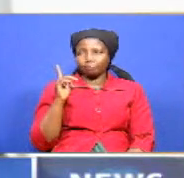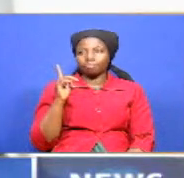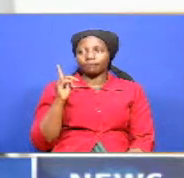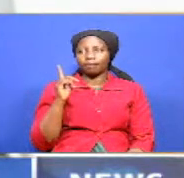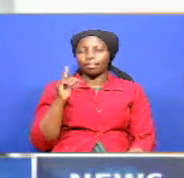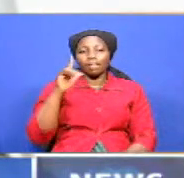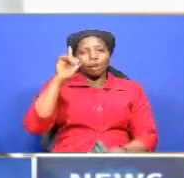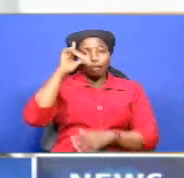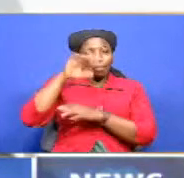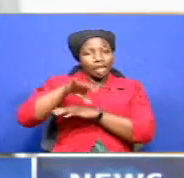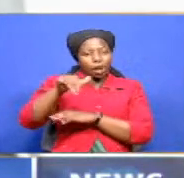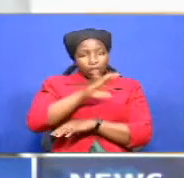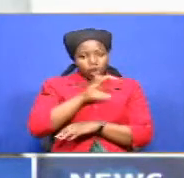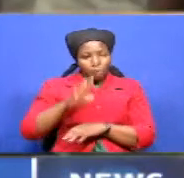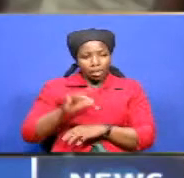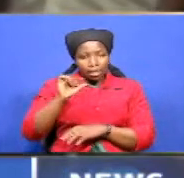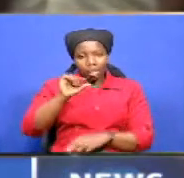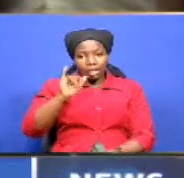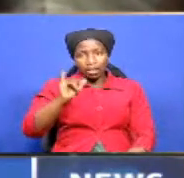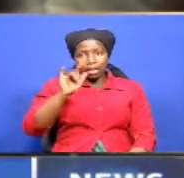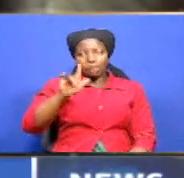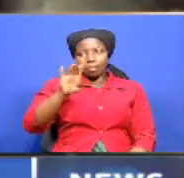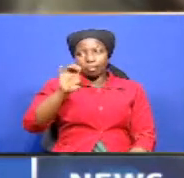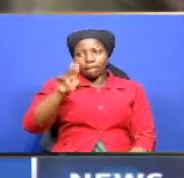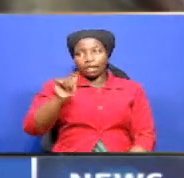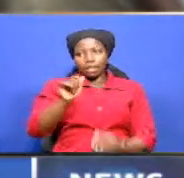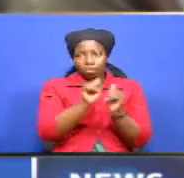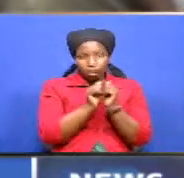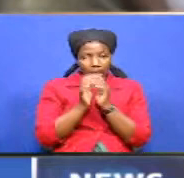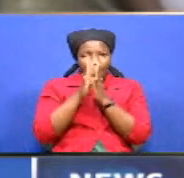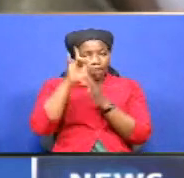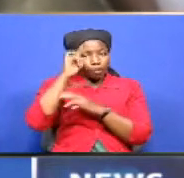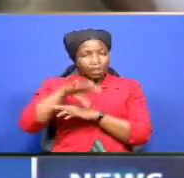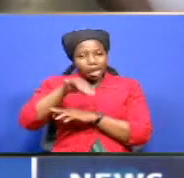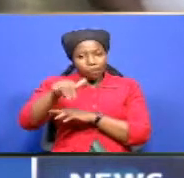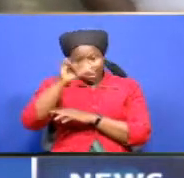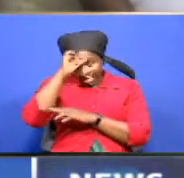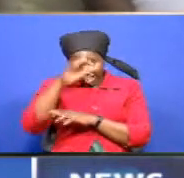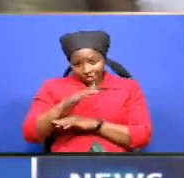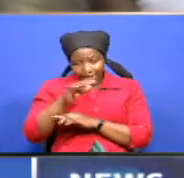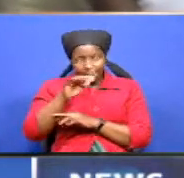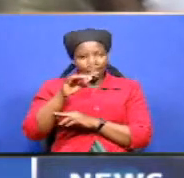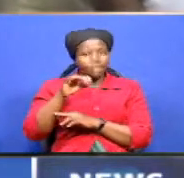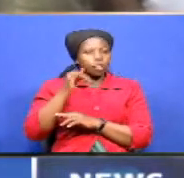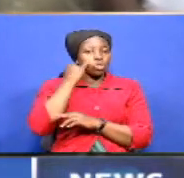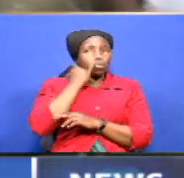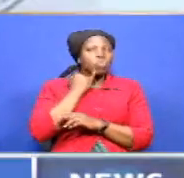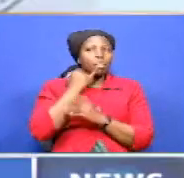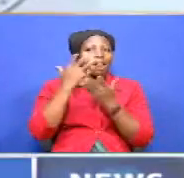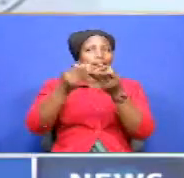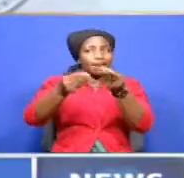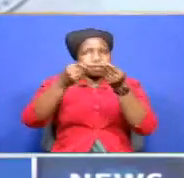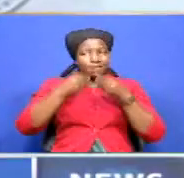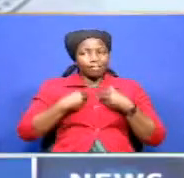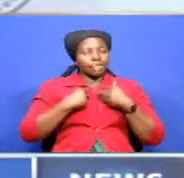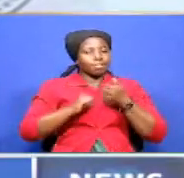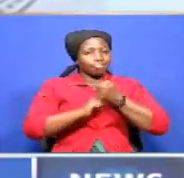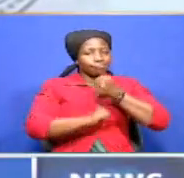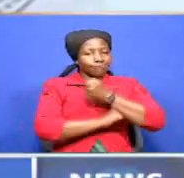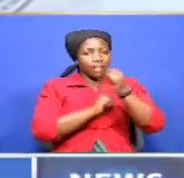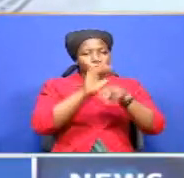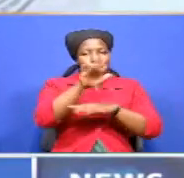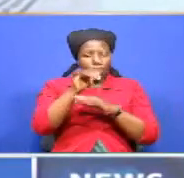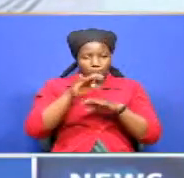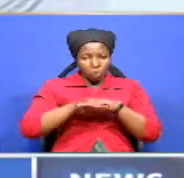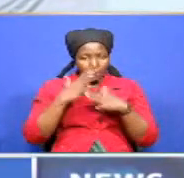Mombasa County Commissioner Gilbert Kiteo, who together with Mombasa County Governor Hassan Ali Joho received donation from well-wishers